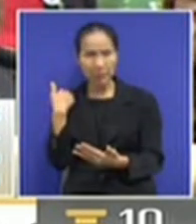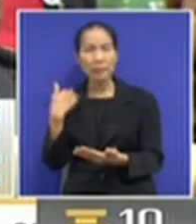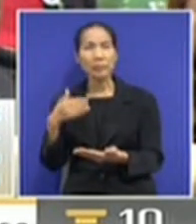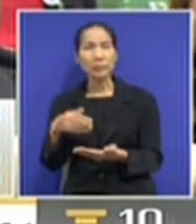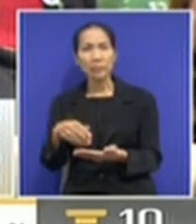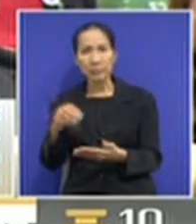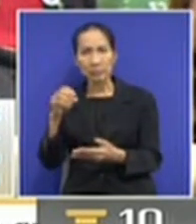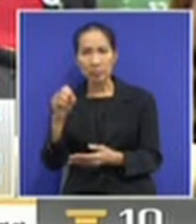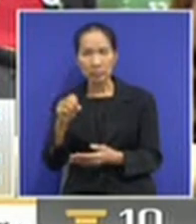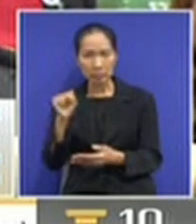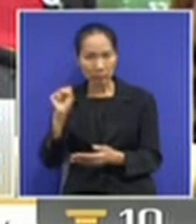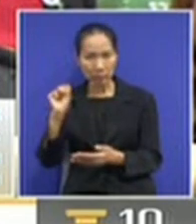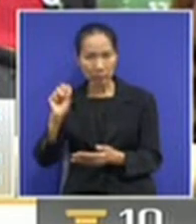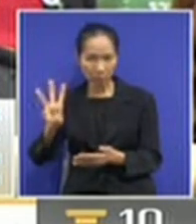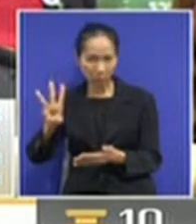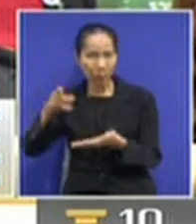the new Prime Minister?